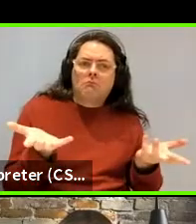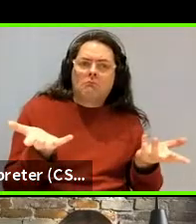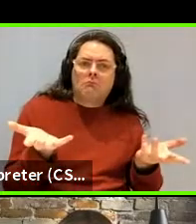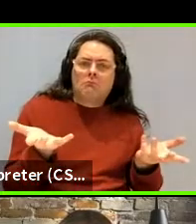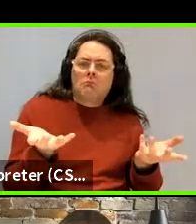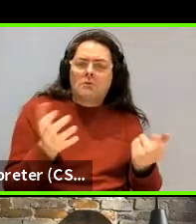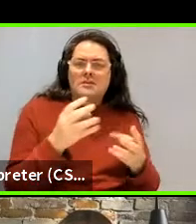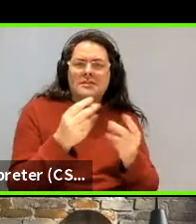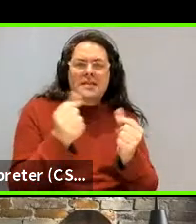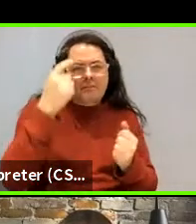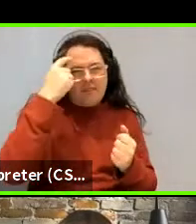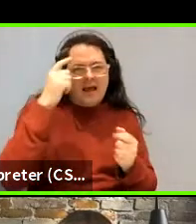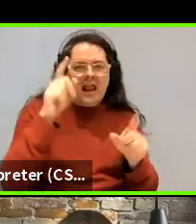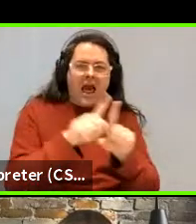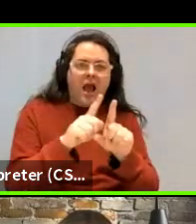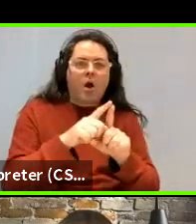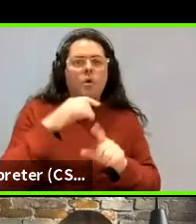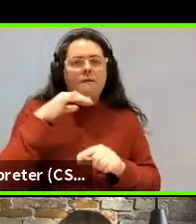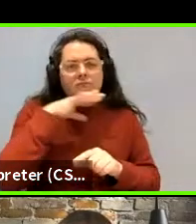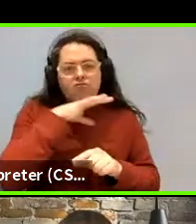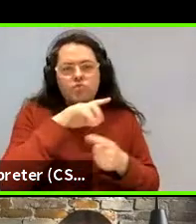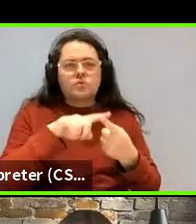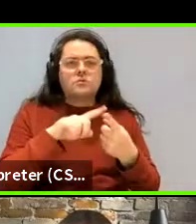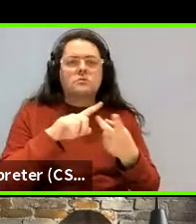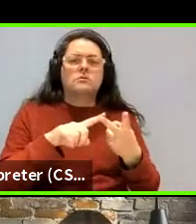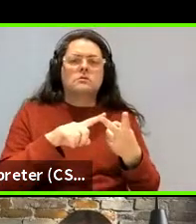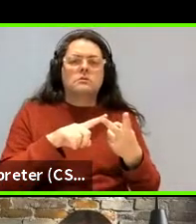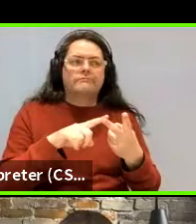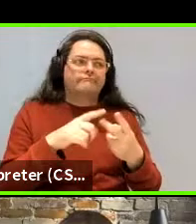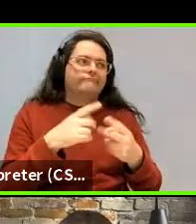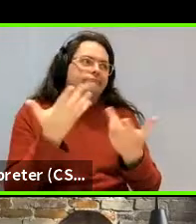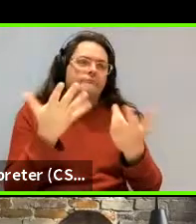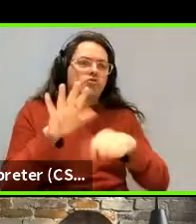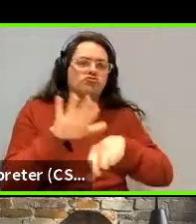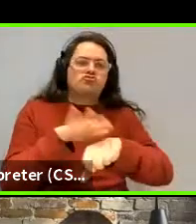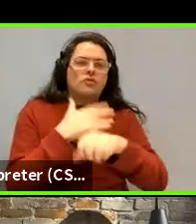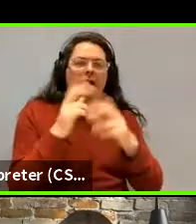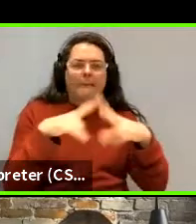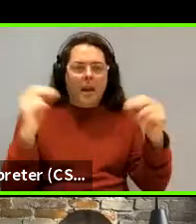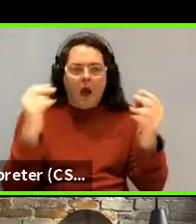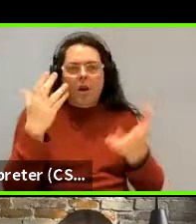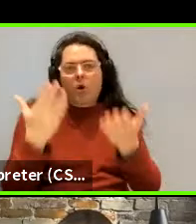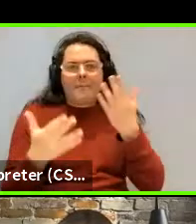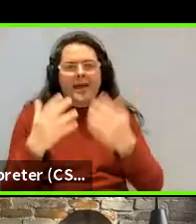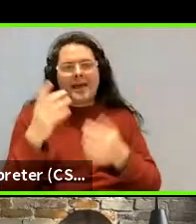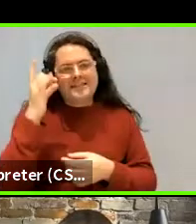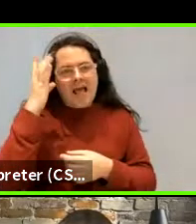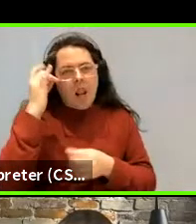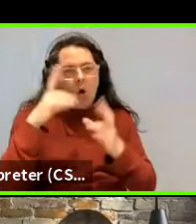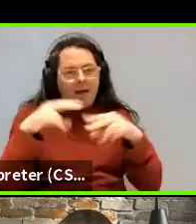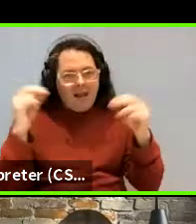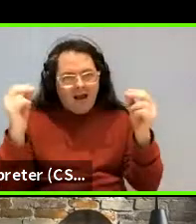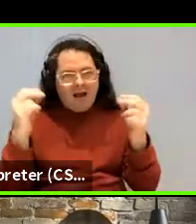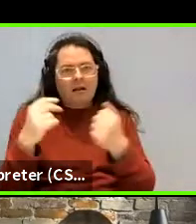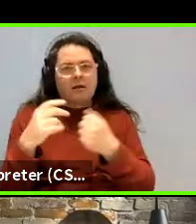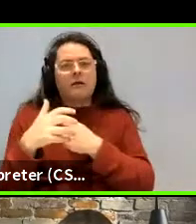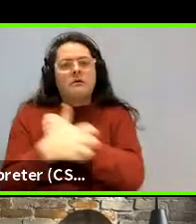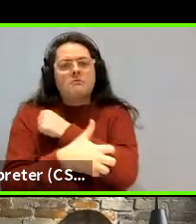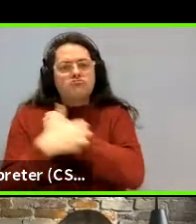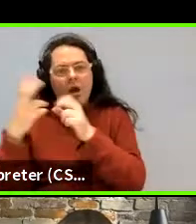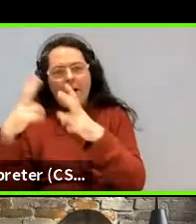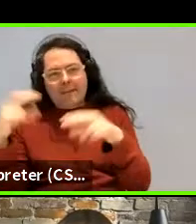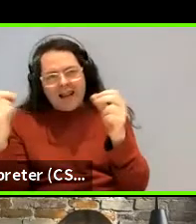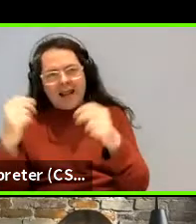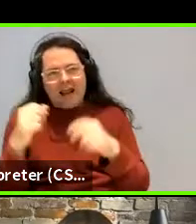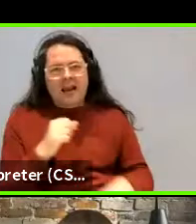examples, people think of are things like fruit and stuff, where, you know, you've got a green banana versus a yellow banana versus a brown banana, but those are bad examples because